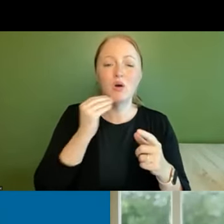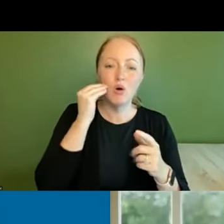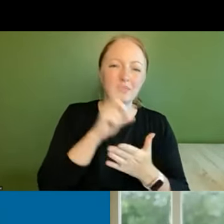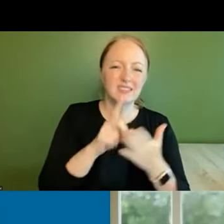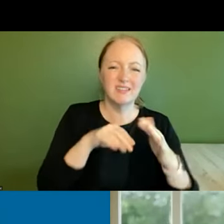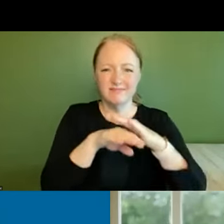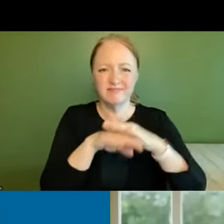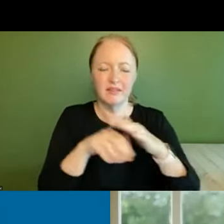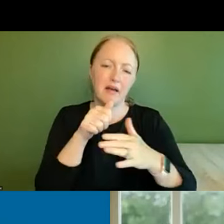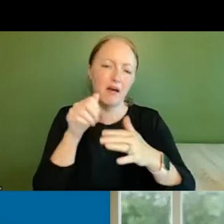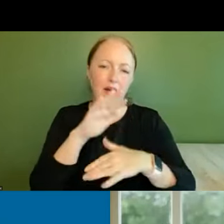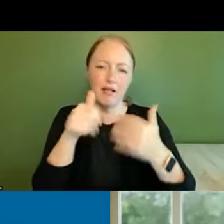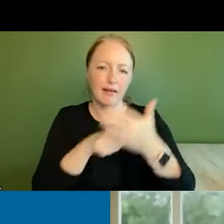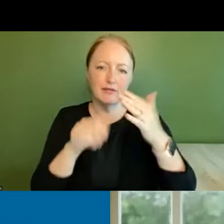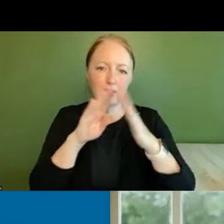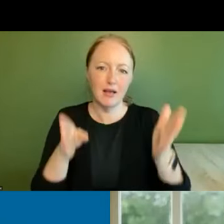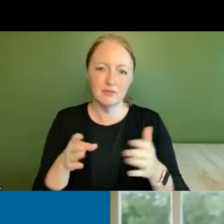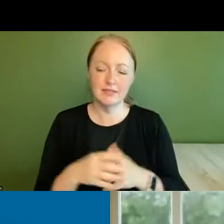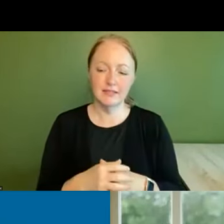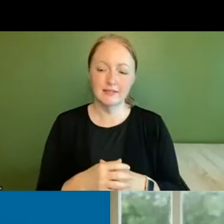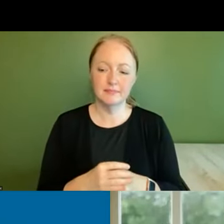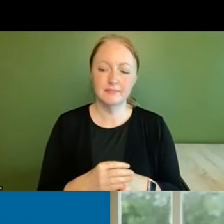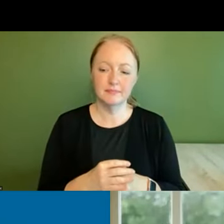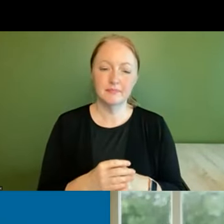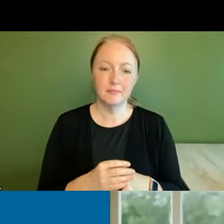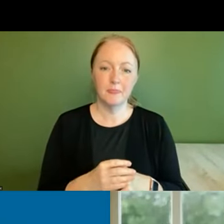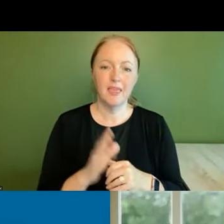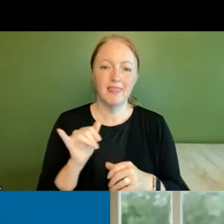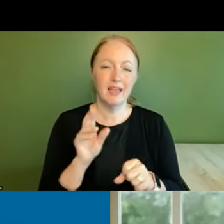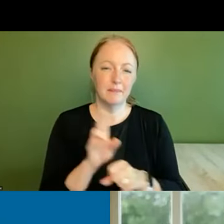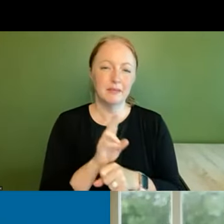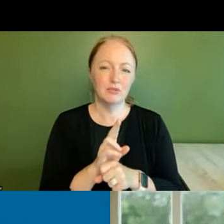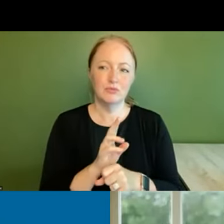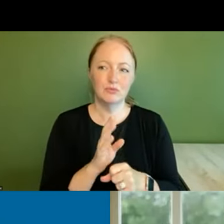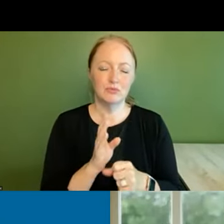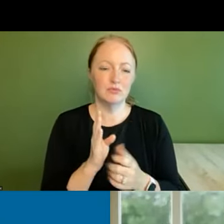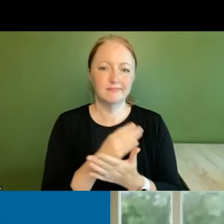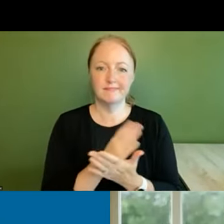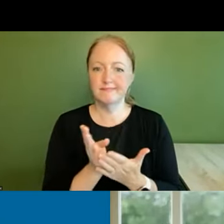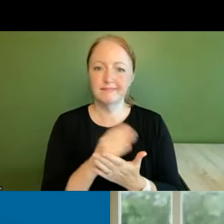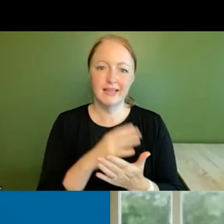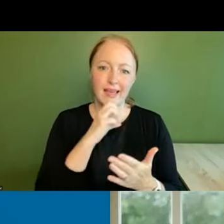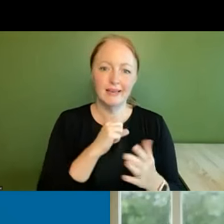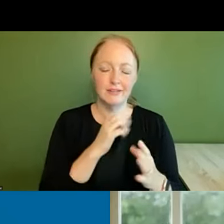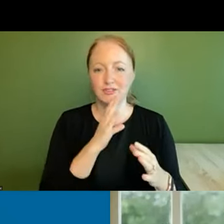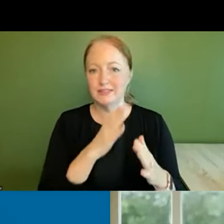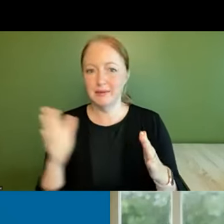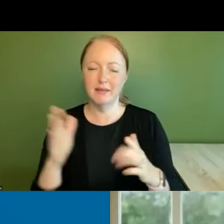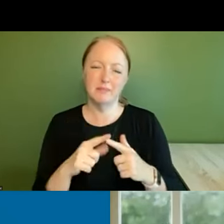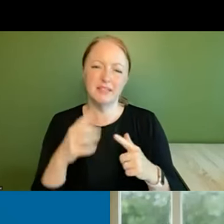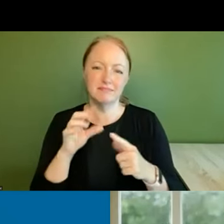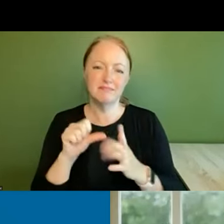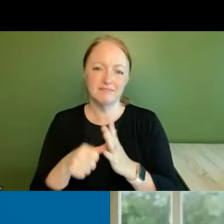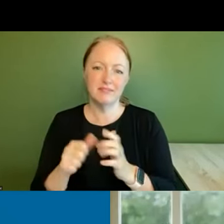part under housing um so that that's which can be used across uh the age span but particularly for older